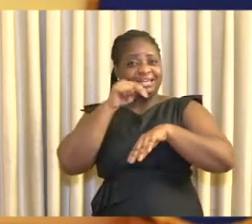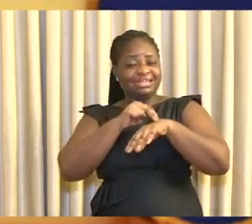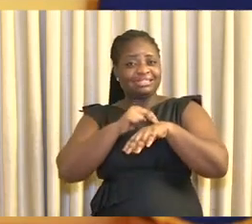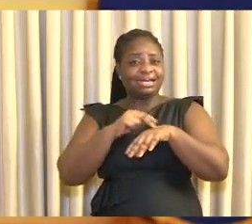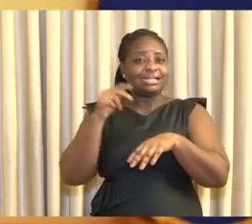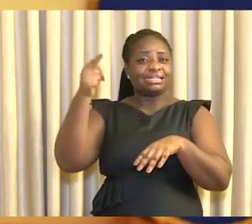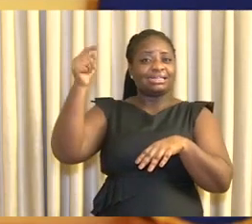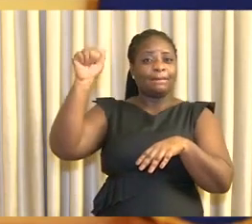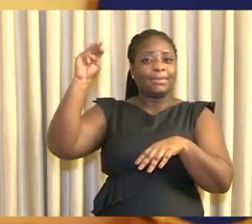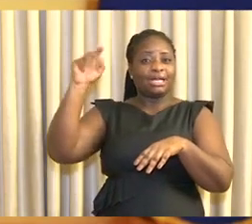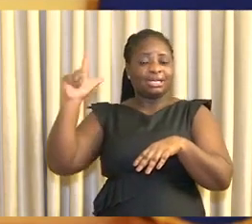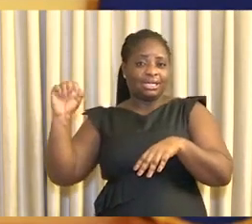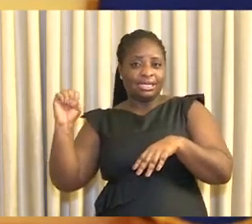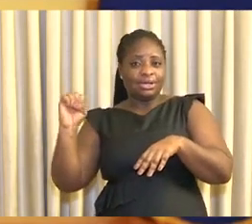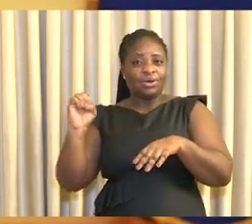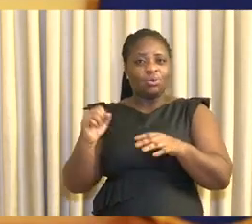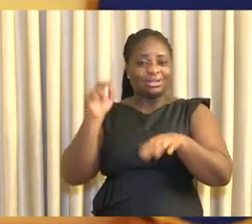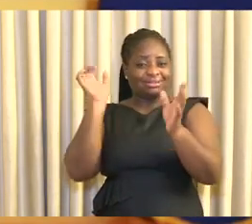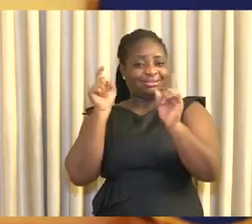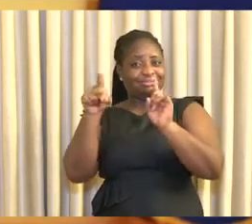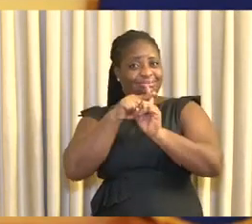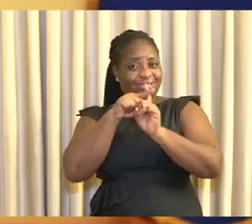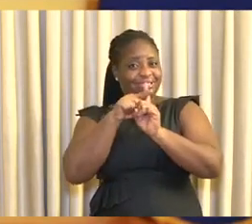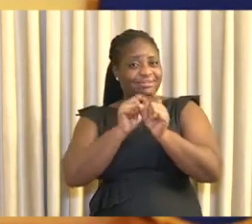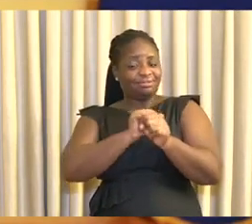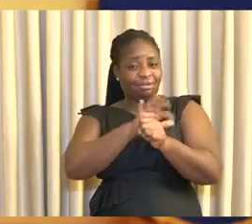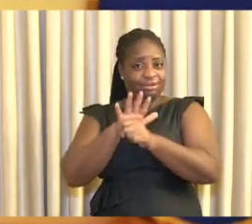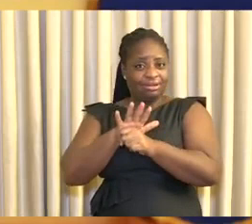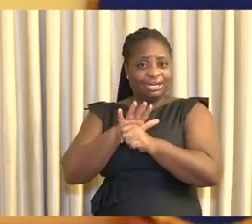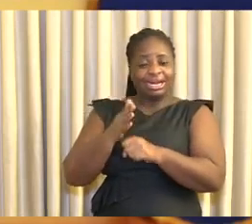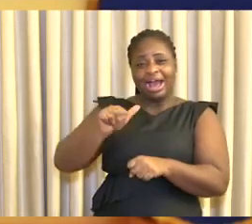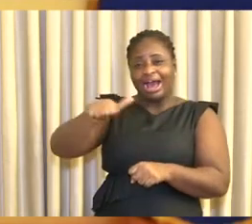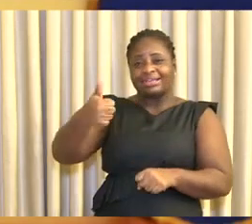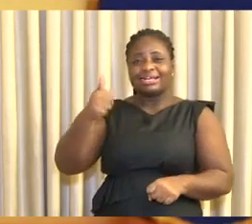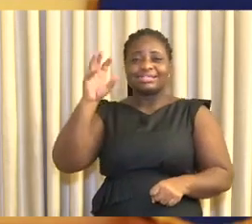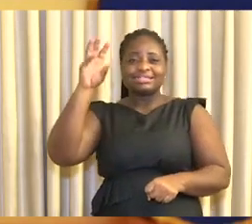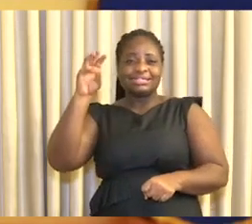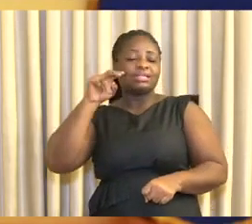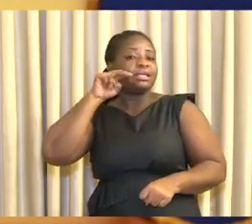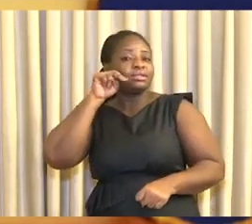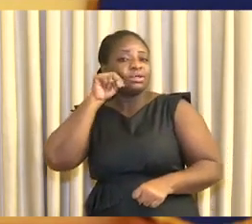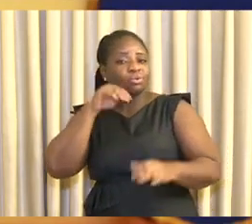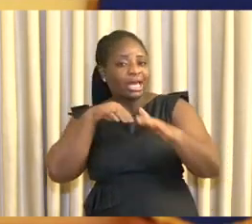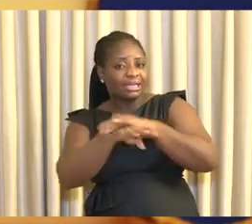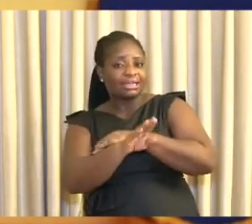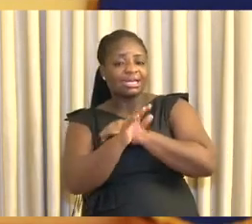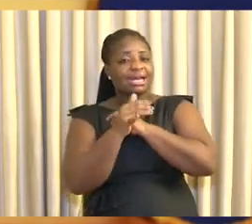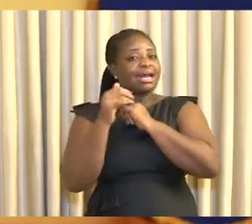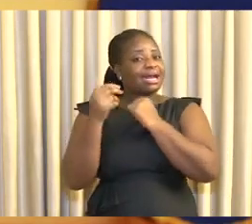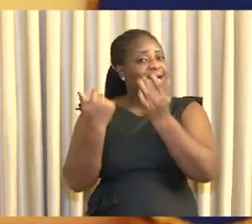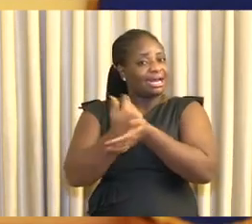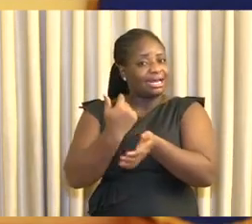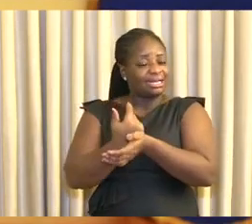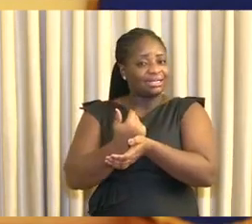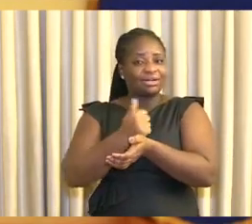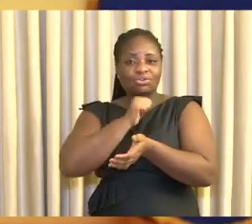who all tested positive for the virus. The arrest of the six Nigerian travelers who entered Ghana through unapproved routes